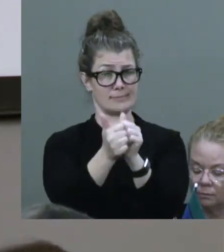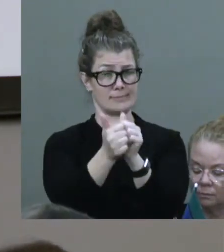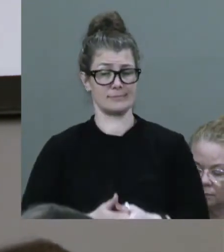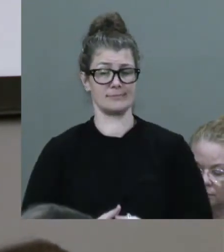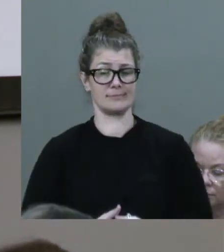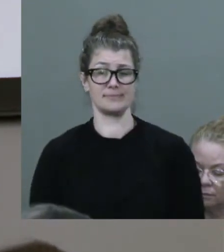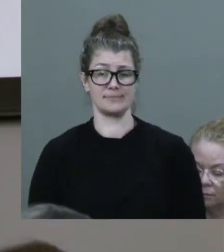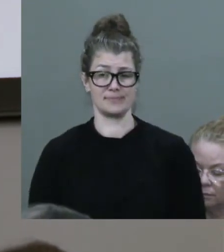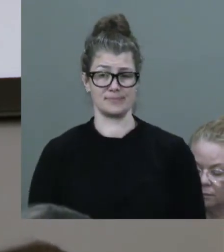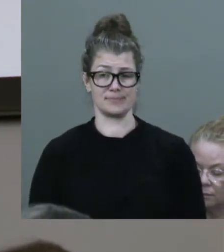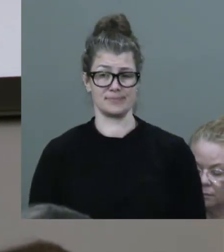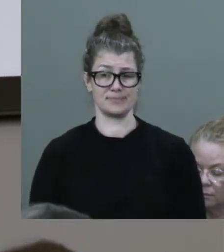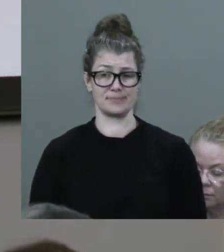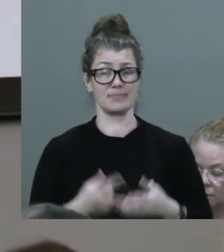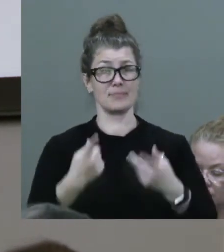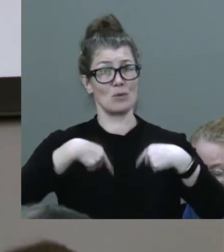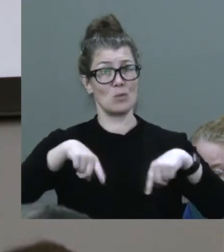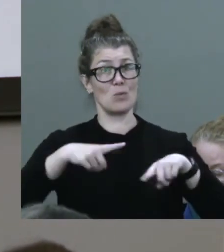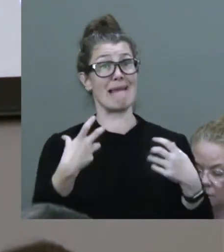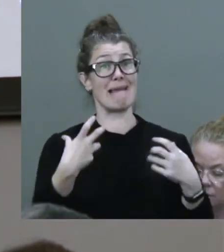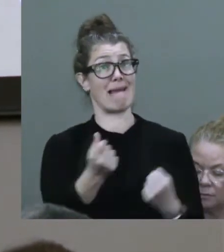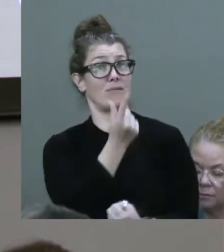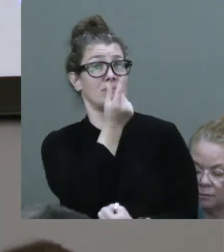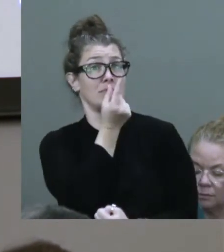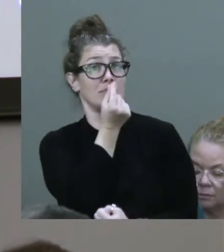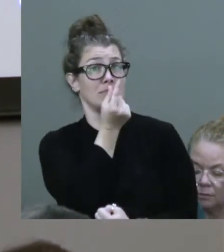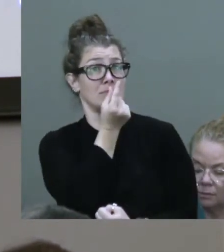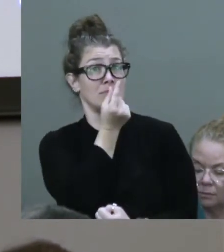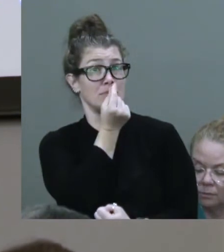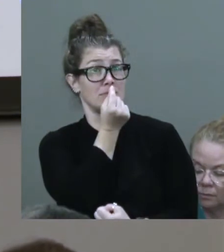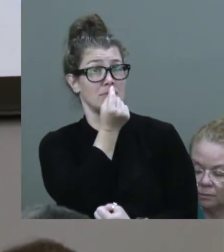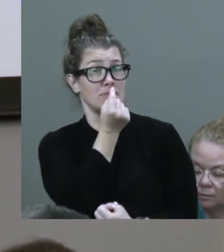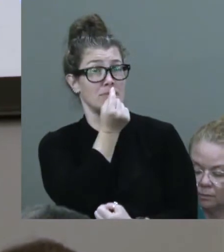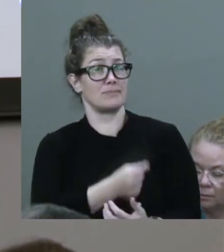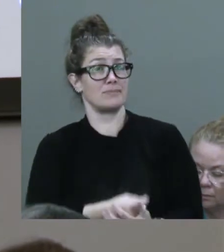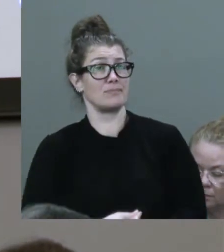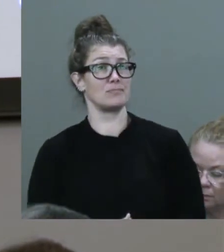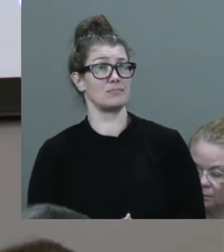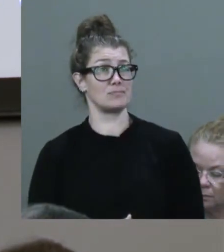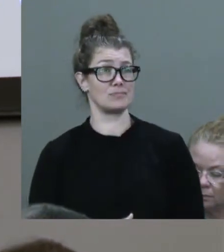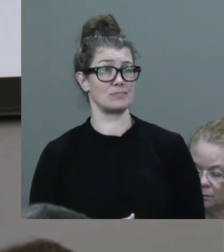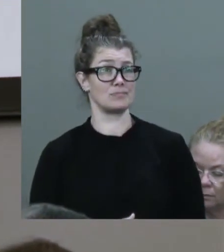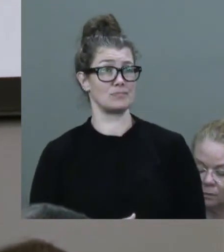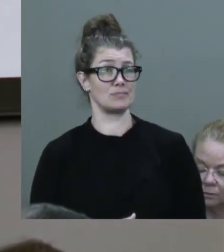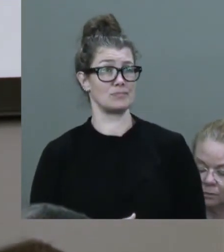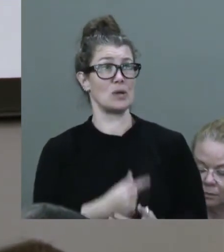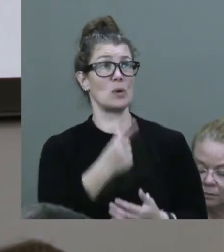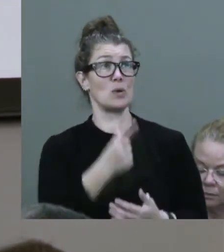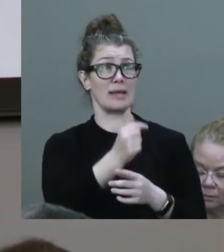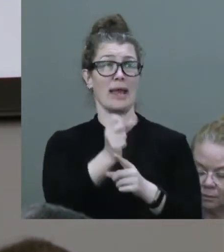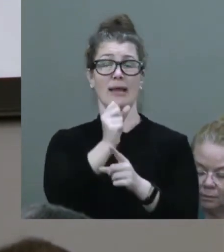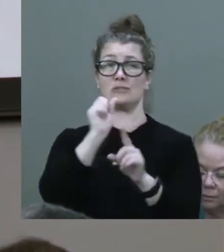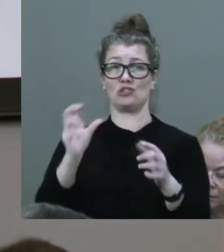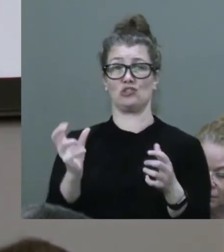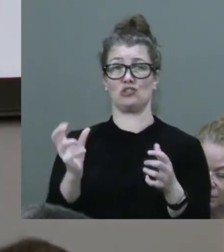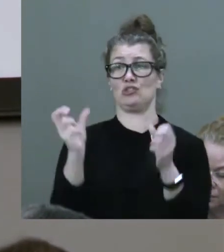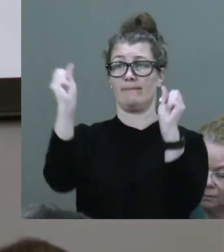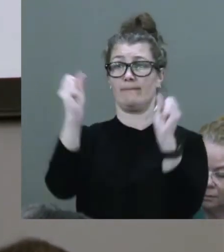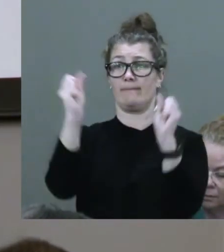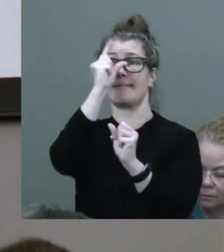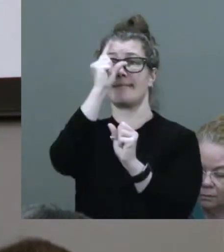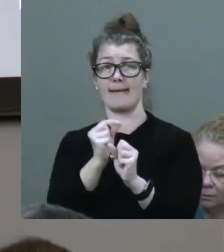We have the ability to do great things. We are